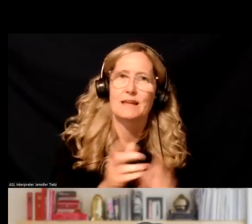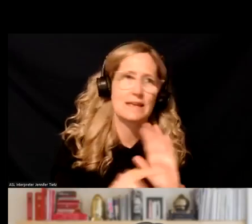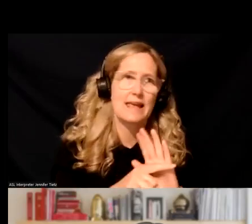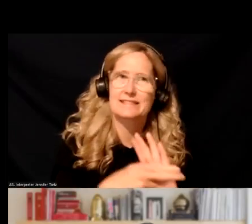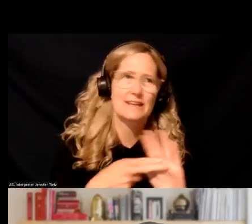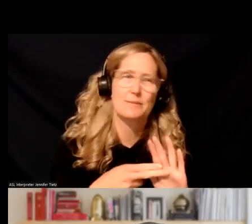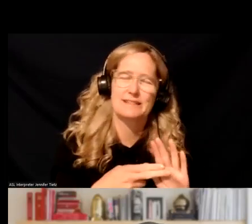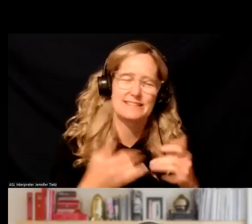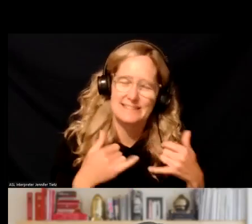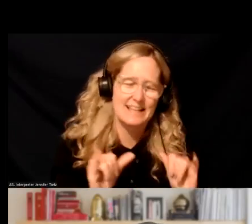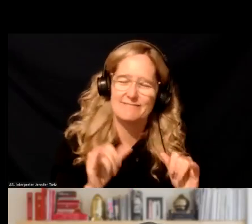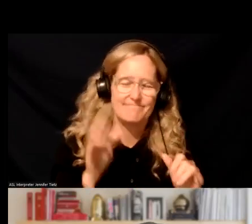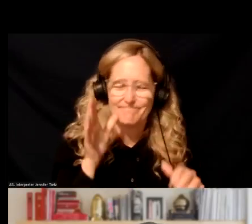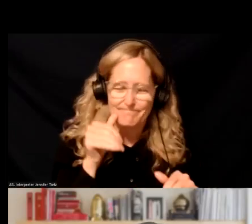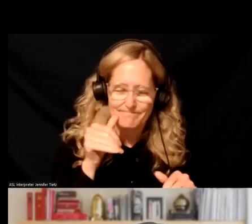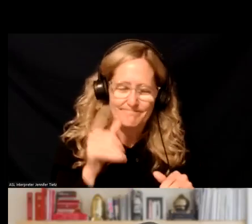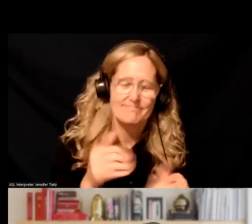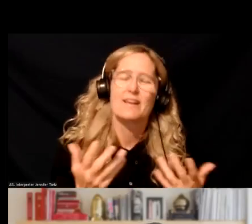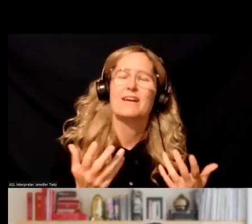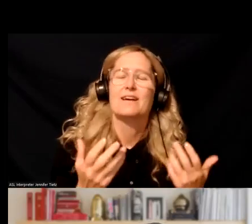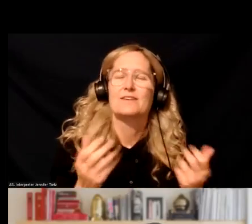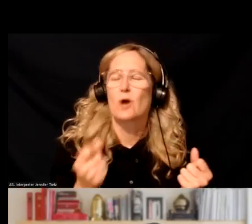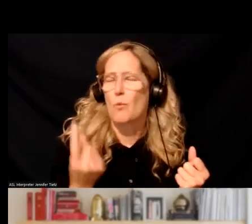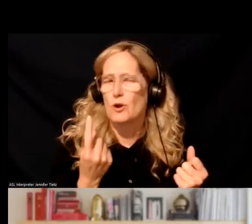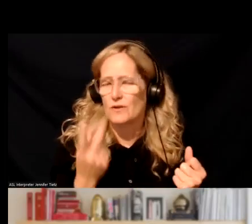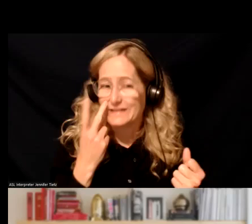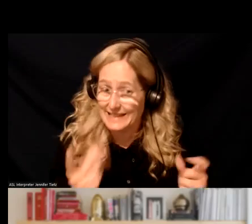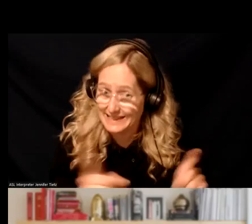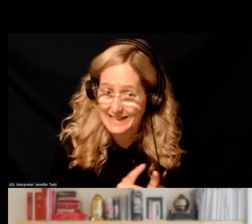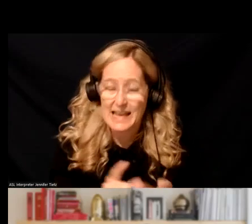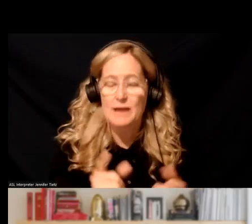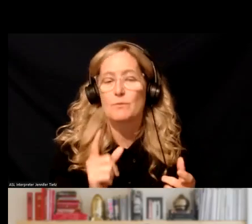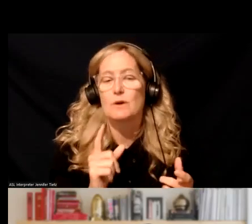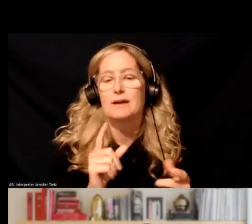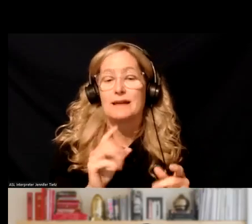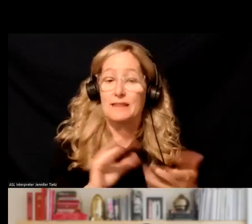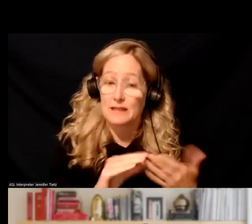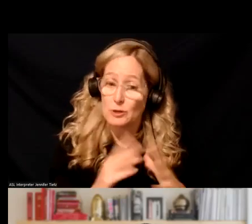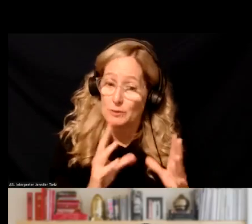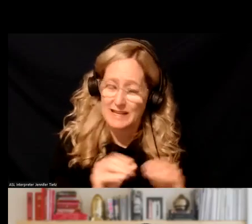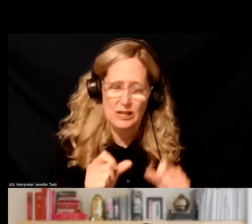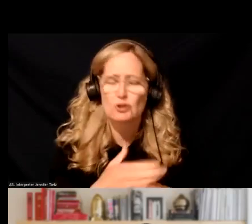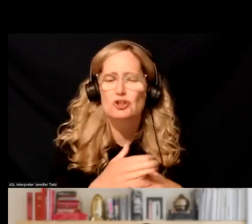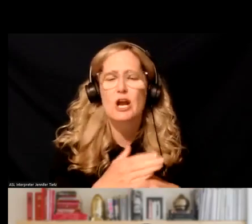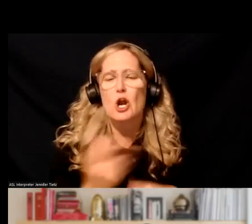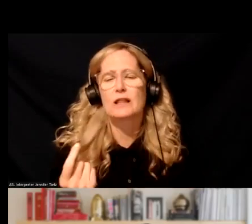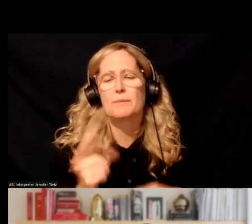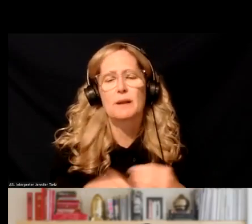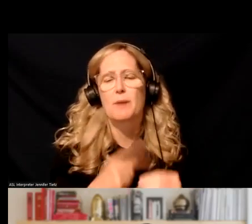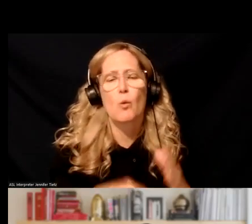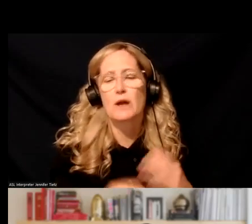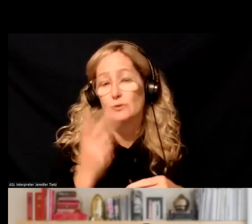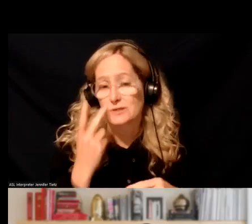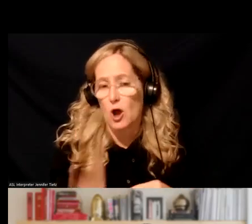holding tighter. And I just was wondering if you've seen that as well. Um, you know, in that community meeting, you know, can you share a little bit about what you